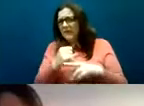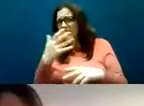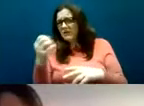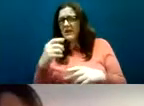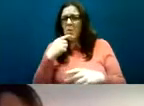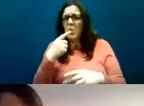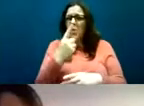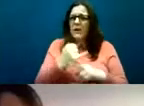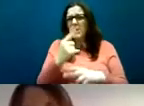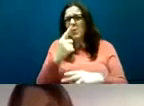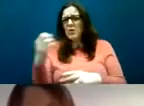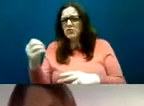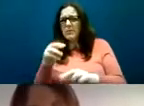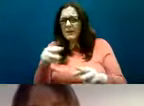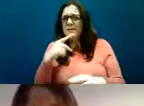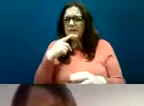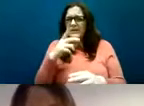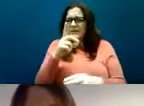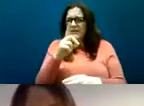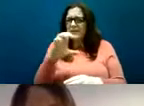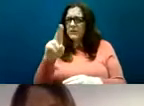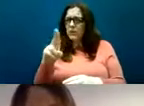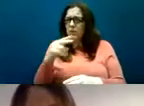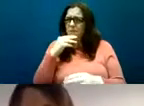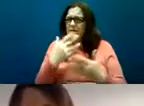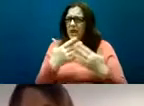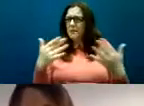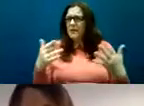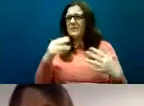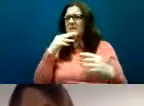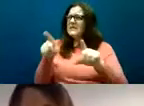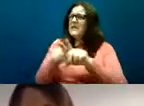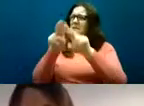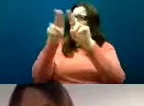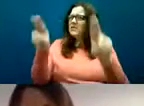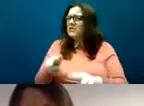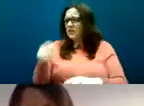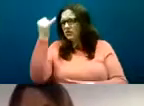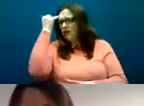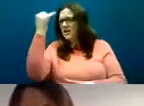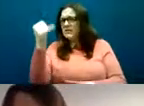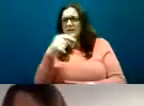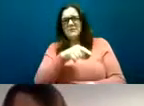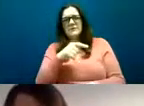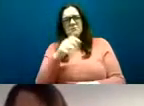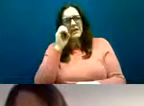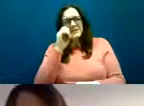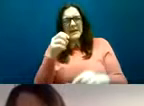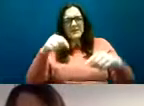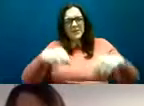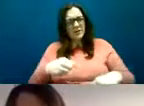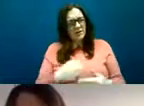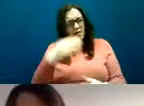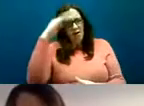prevalence estimate which agrees with international estimates and so adults with autism are at considerably higher